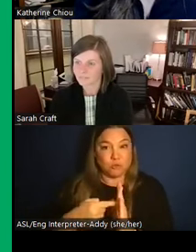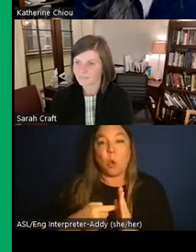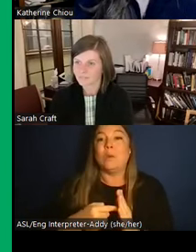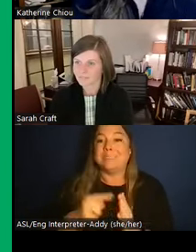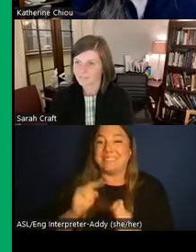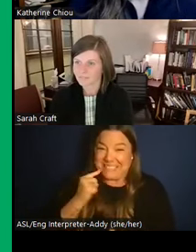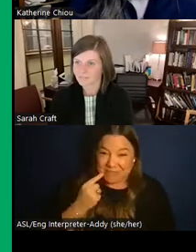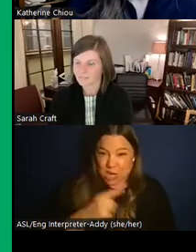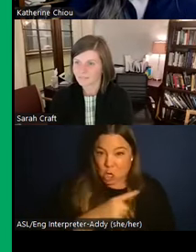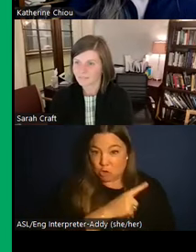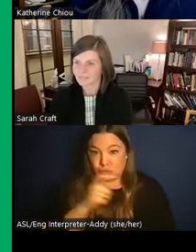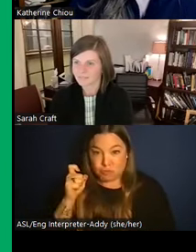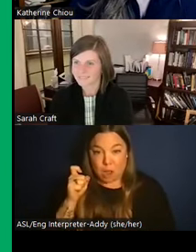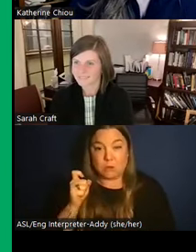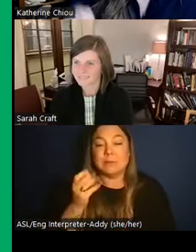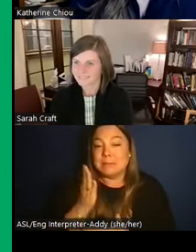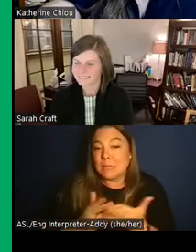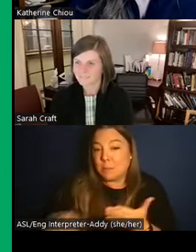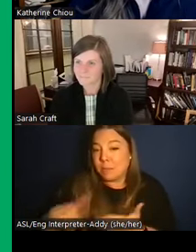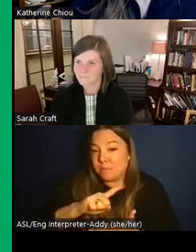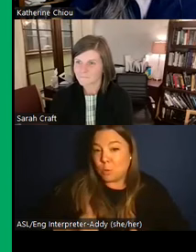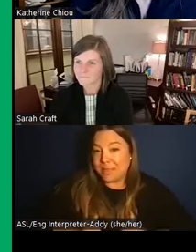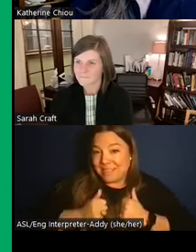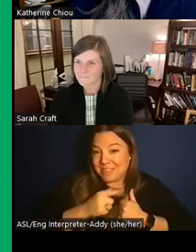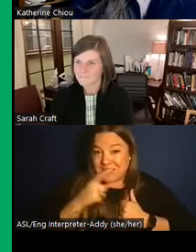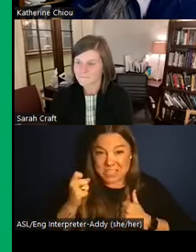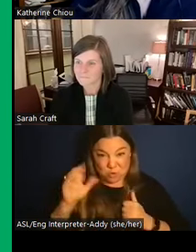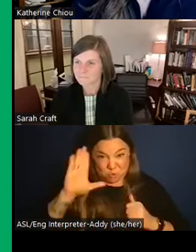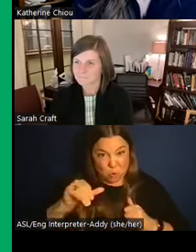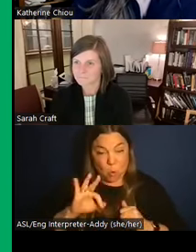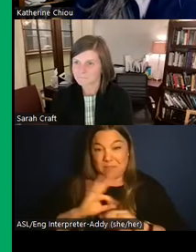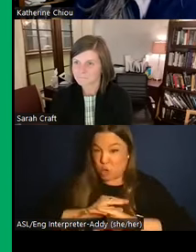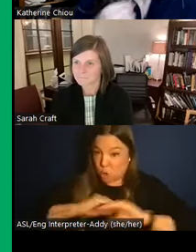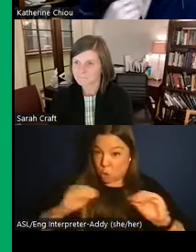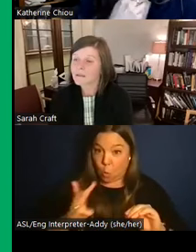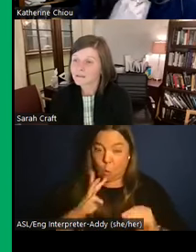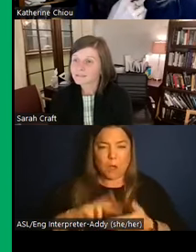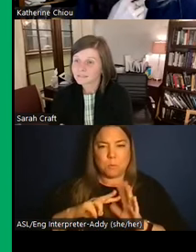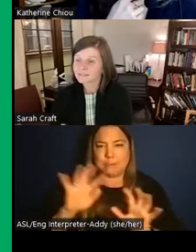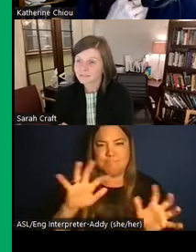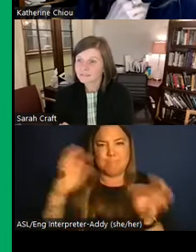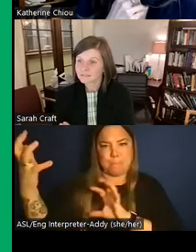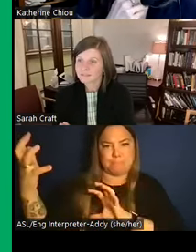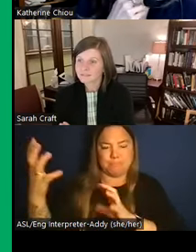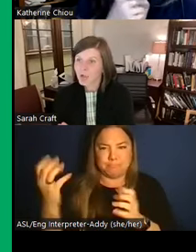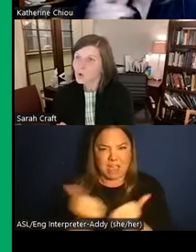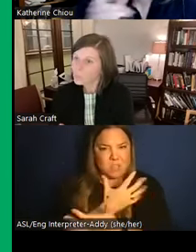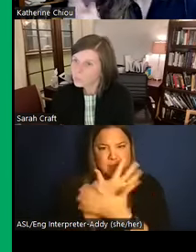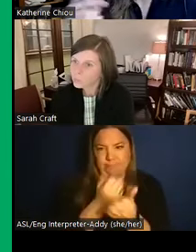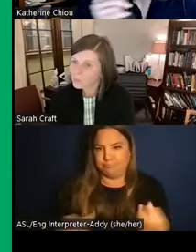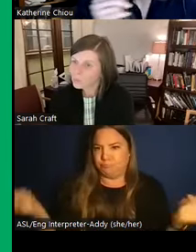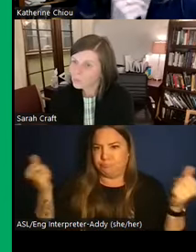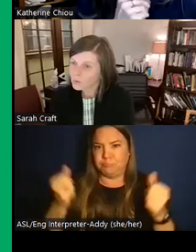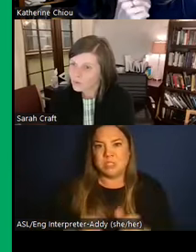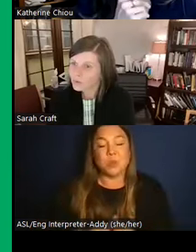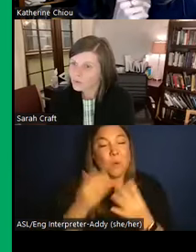desert, some of you may be coming from the desert, you know that like, if you don't have water, like everything falls apart. So it's kind of interesting to think whether or